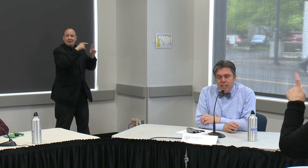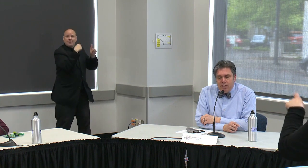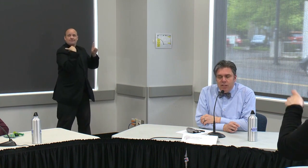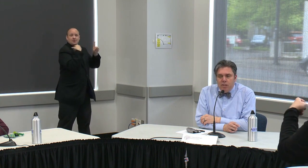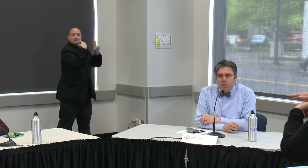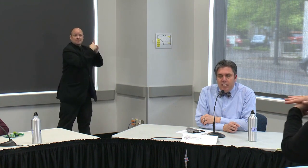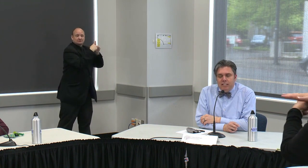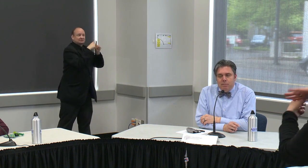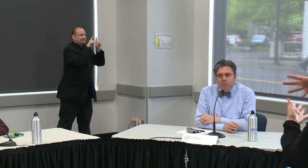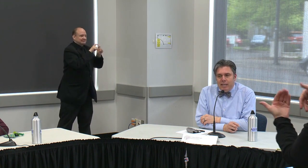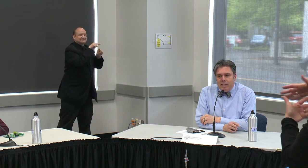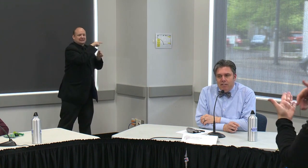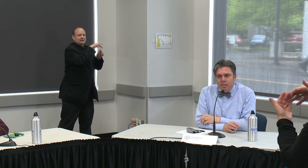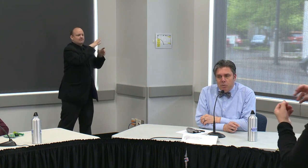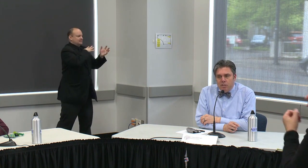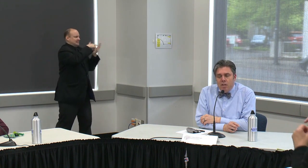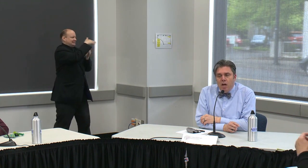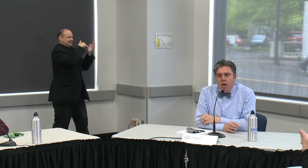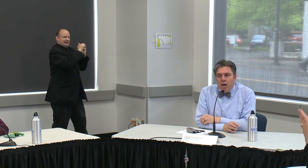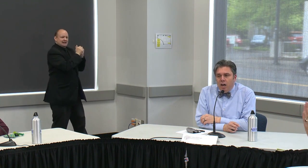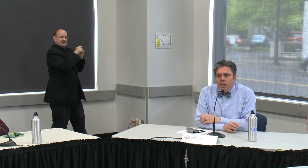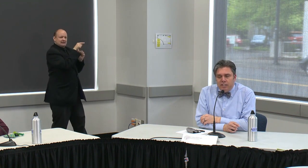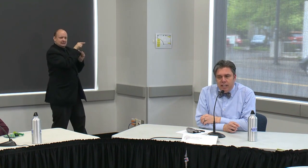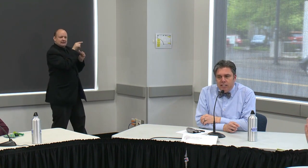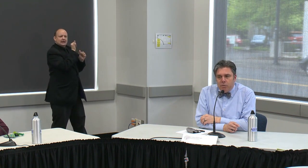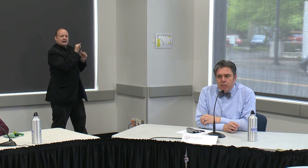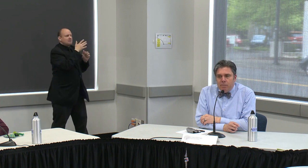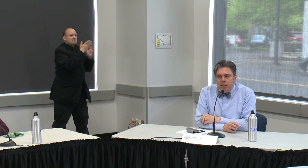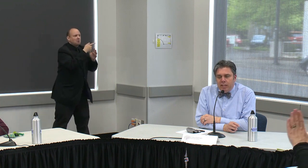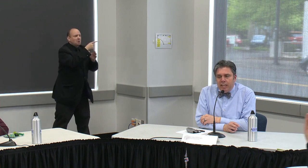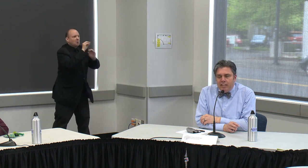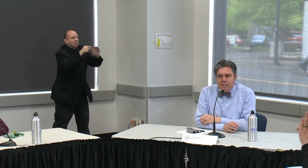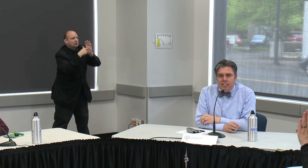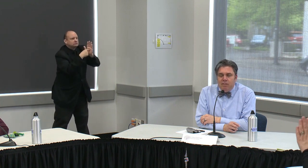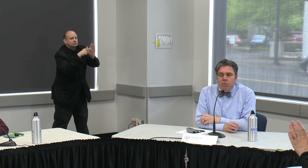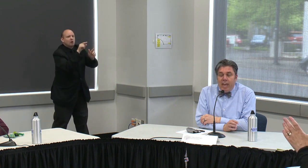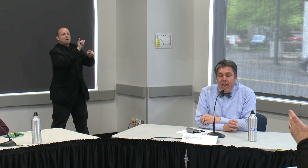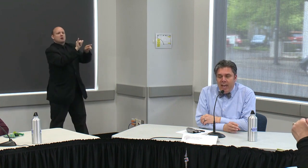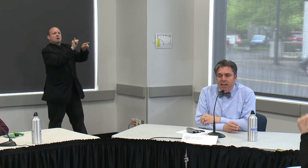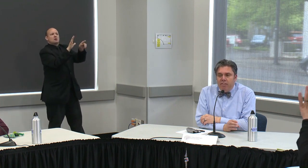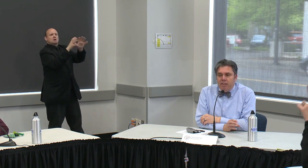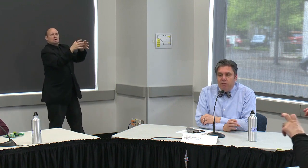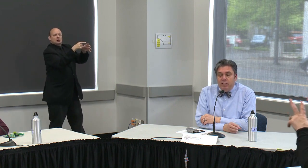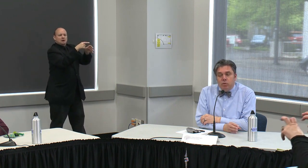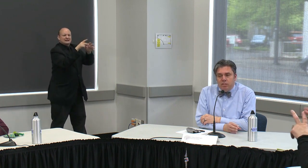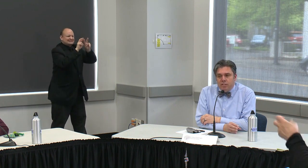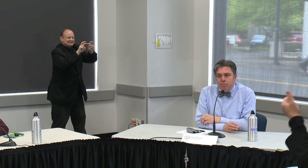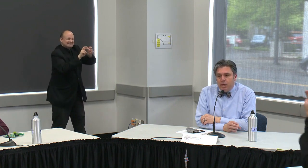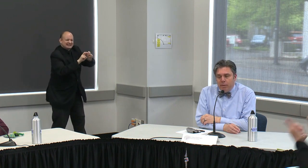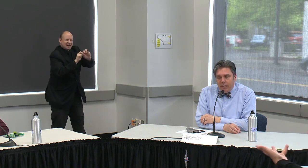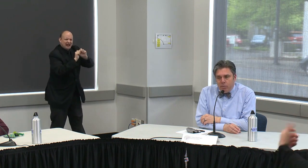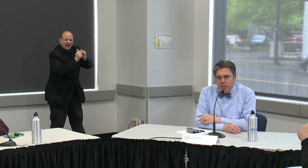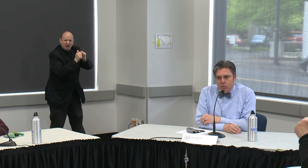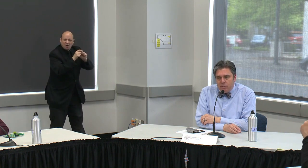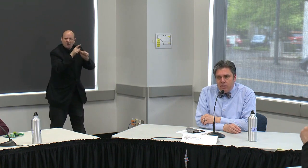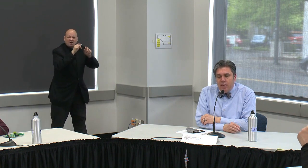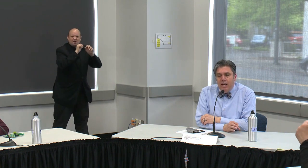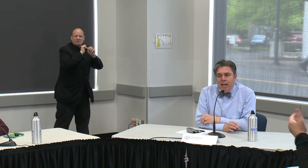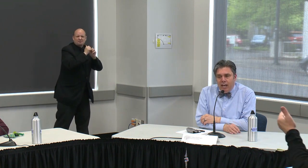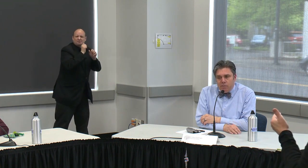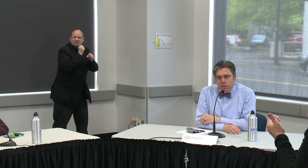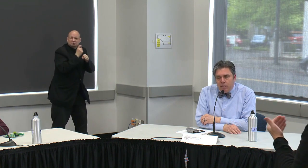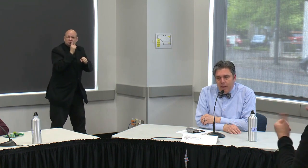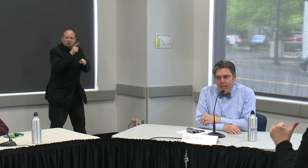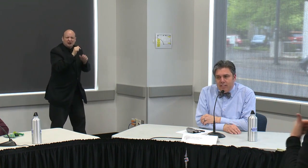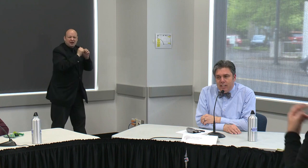symptoms and even those asymptomatic individuals all are signs that we're going to be looking at to see if we have the resources public health resources